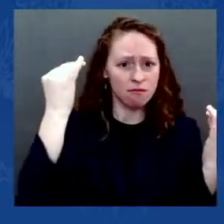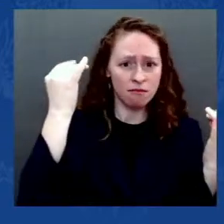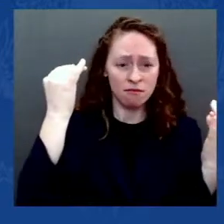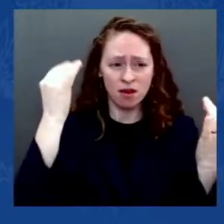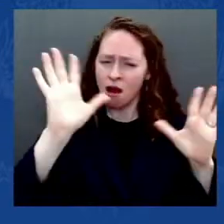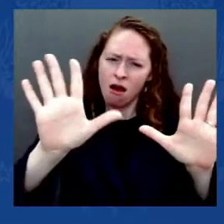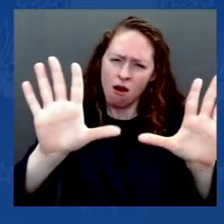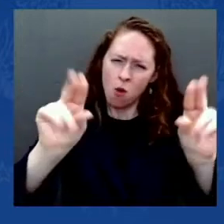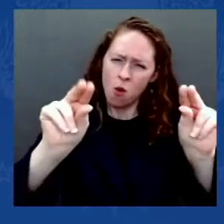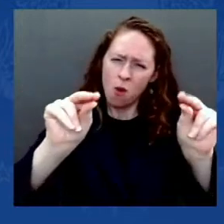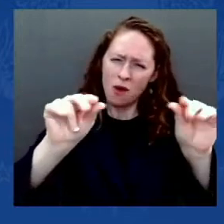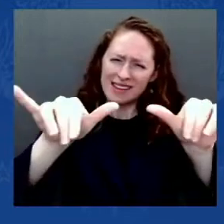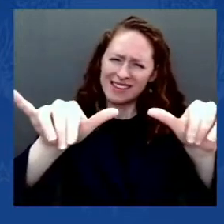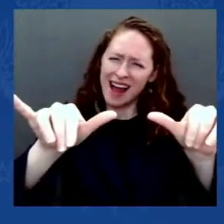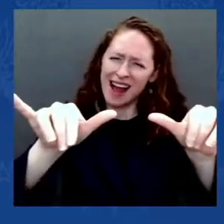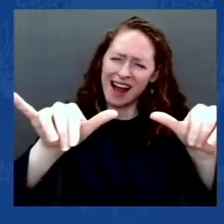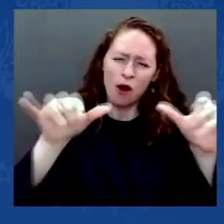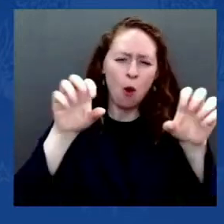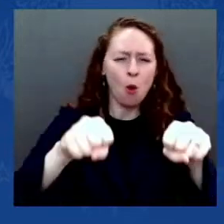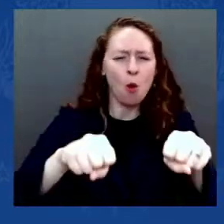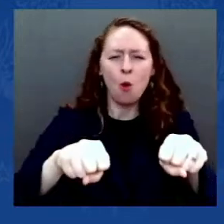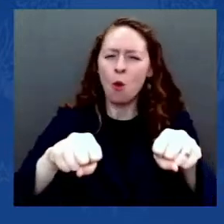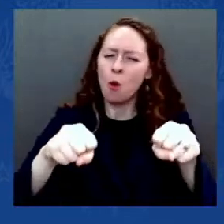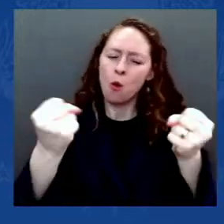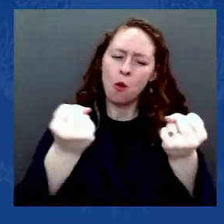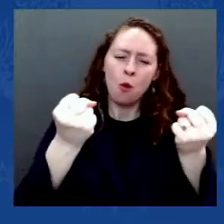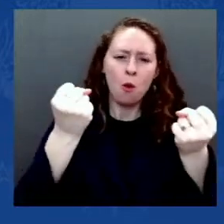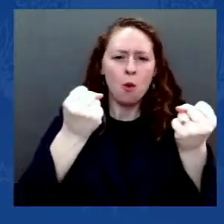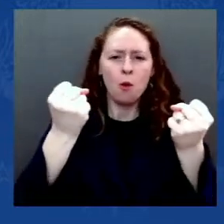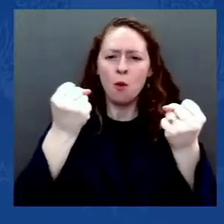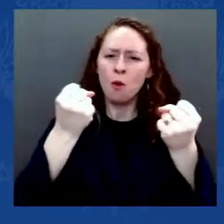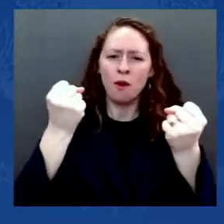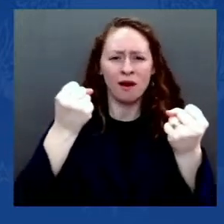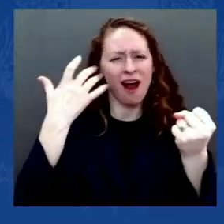The American spirit is being tested.